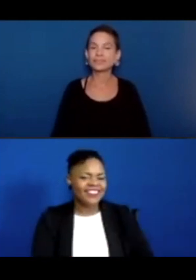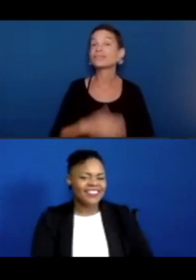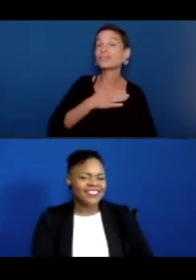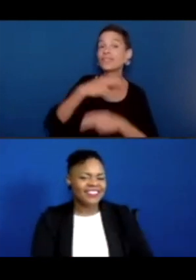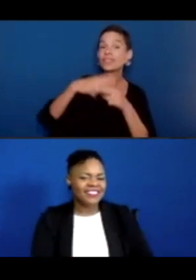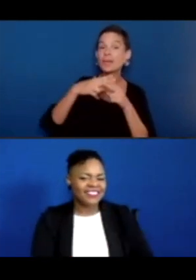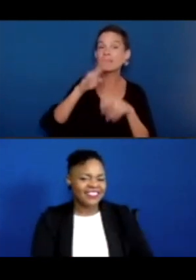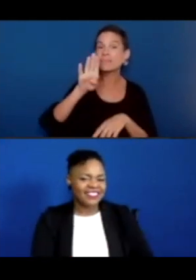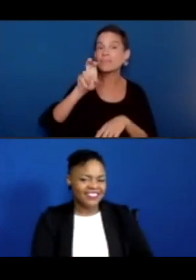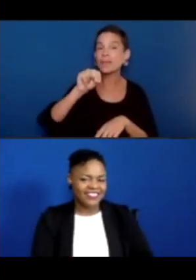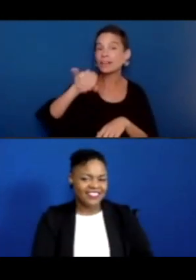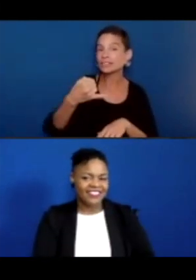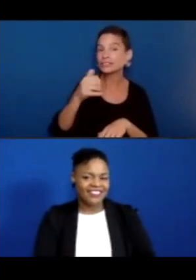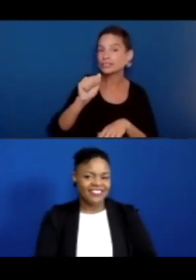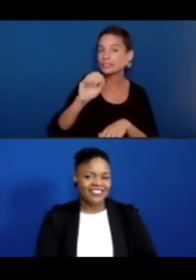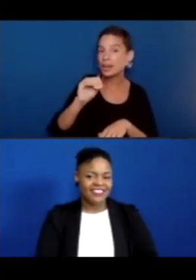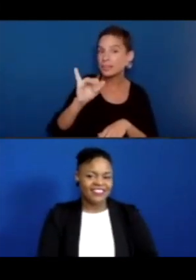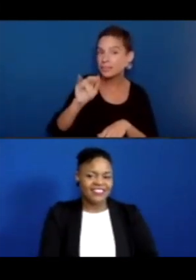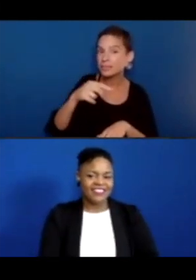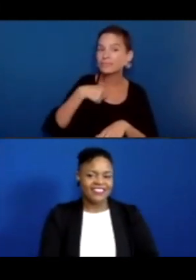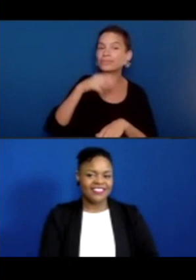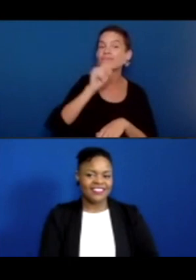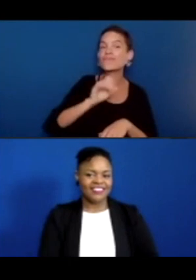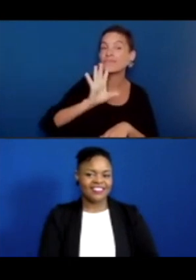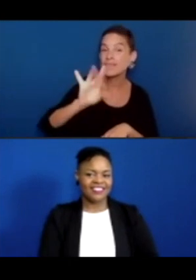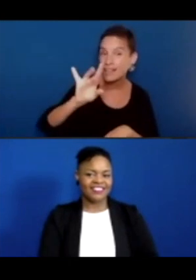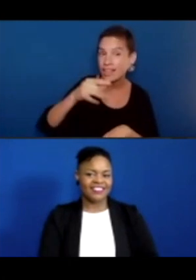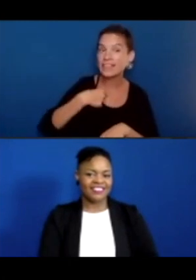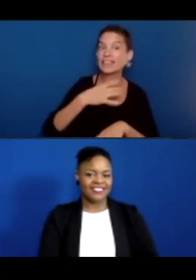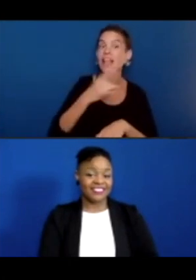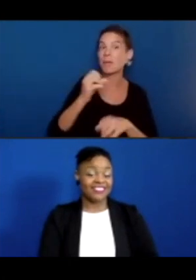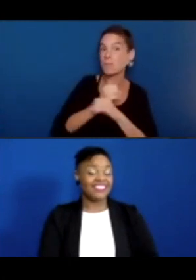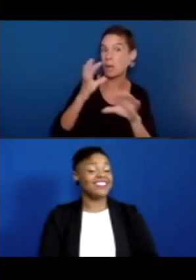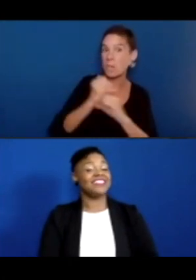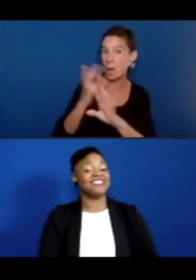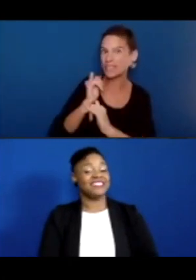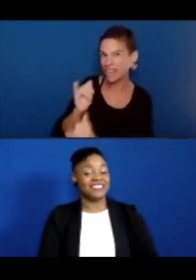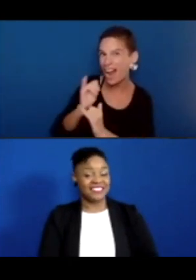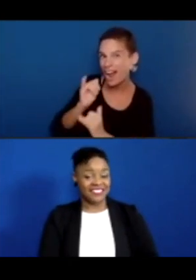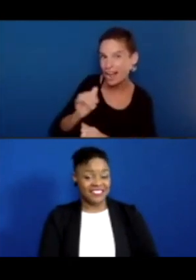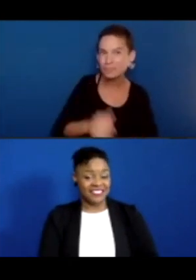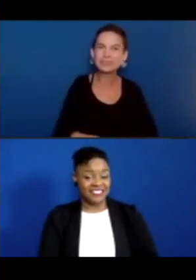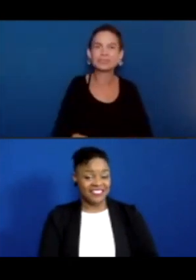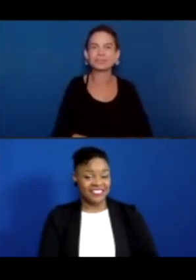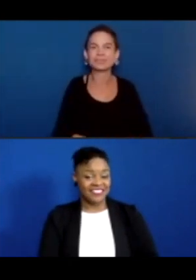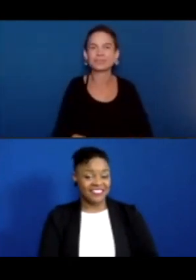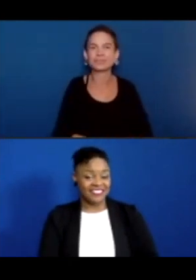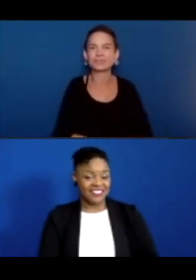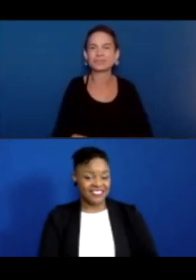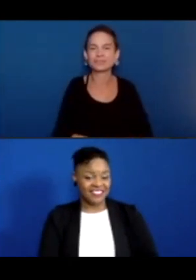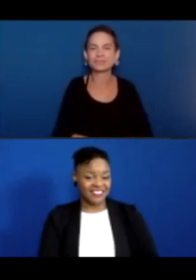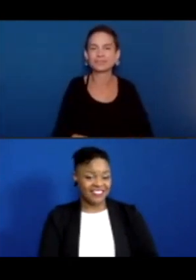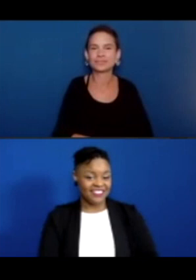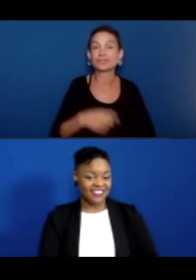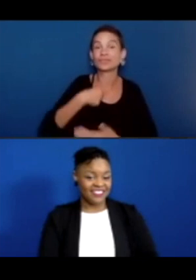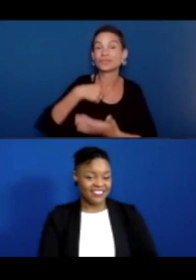old, and also, I like the explosions too. Oh my goodness. We learn explosions from the Loud House